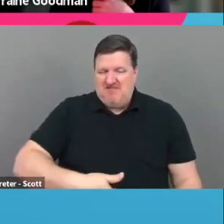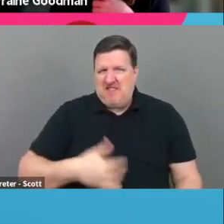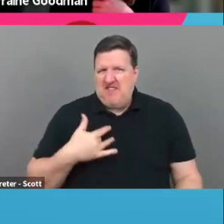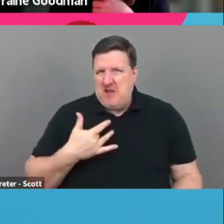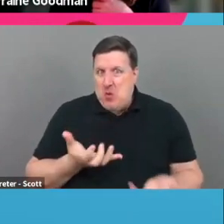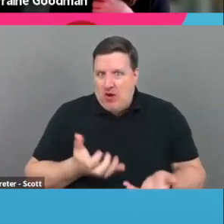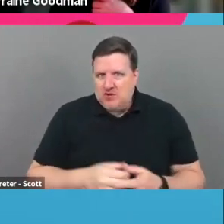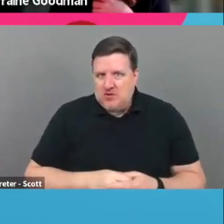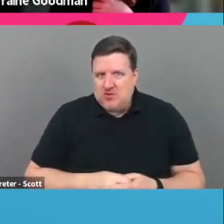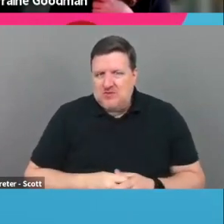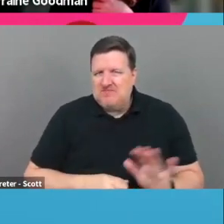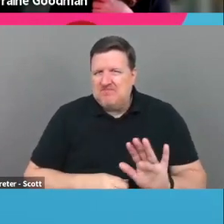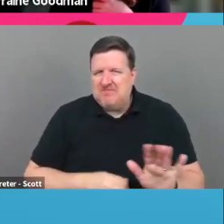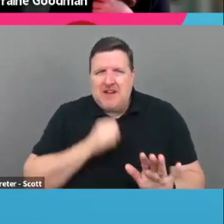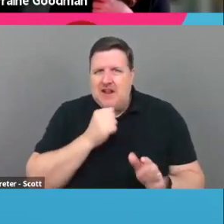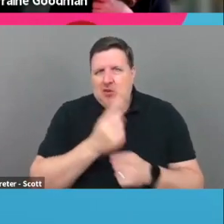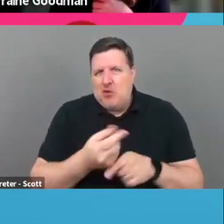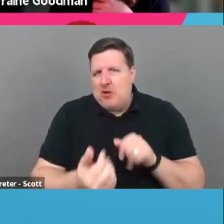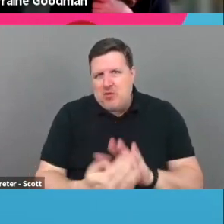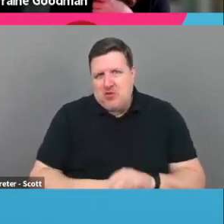I would say that's not the right approach.